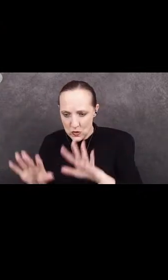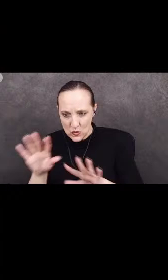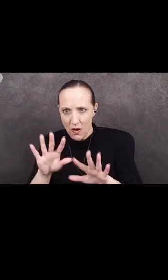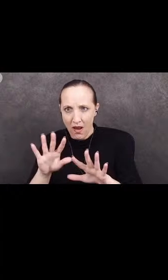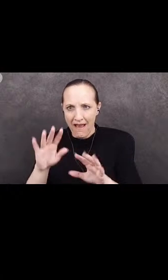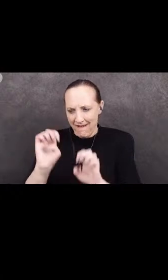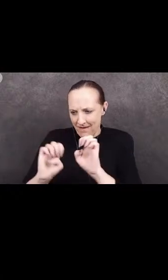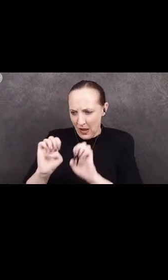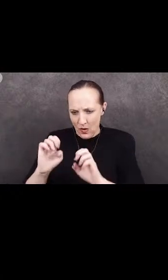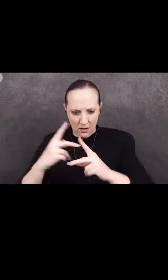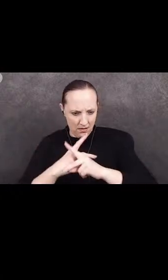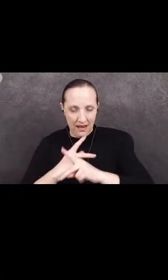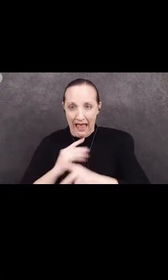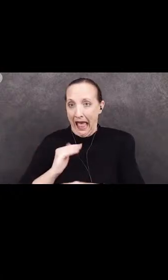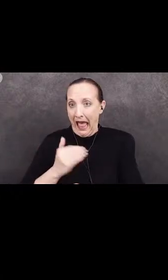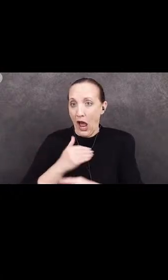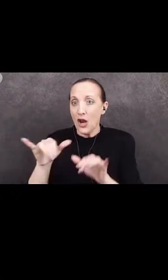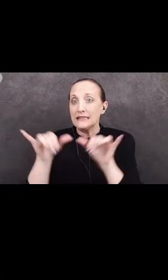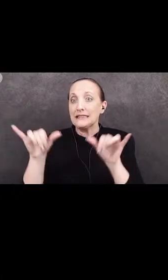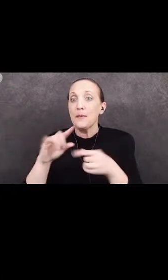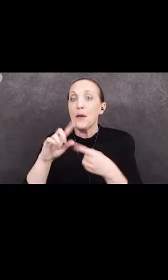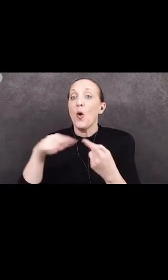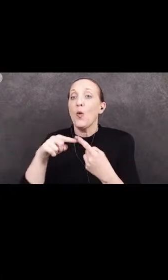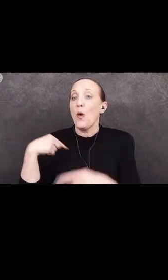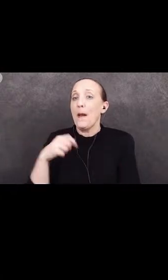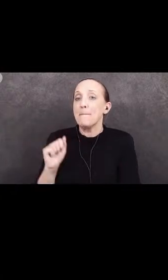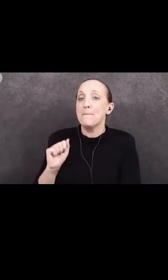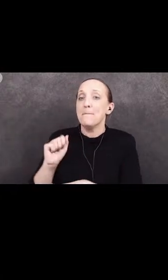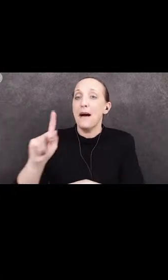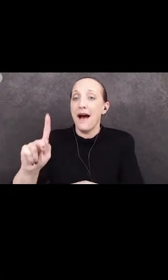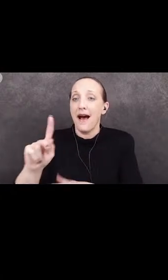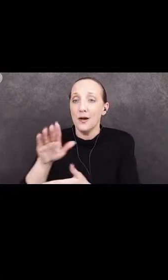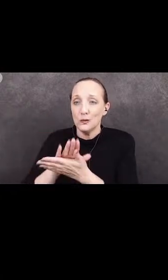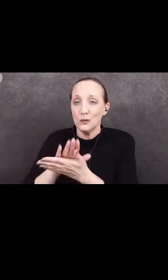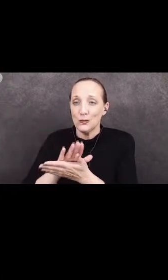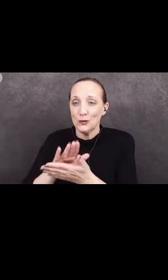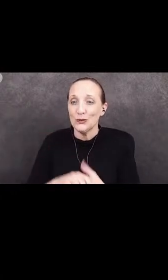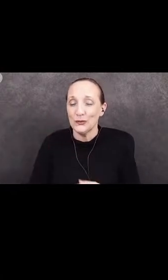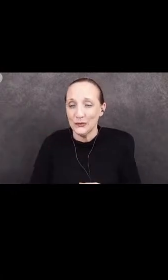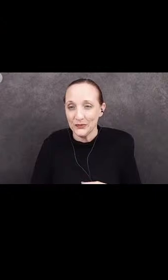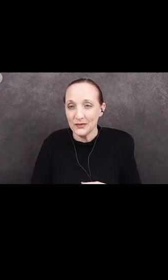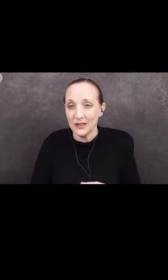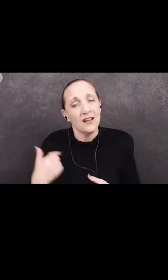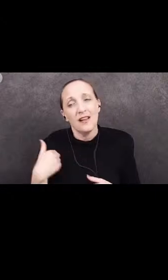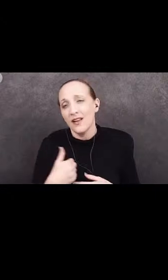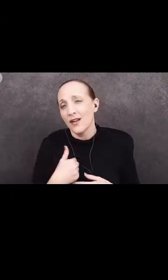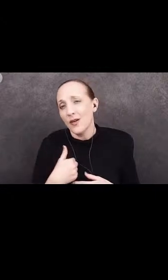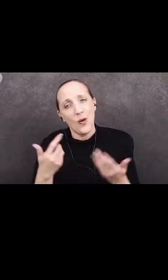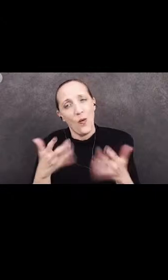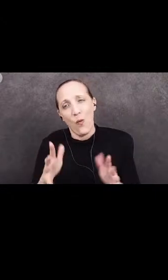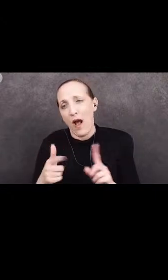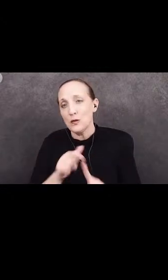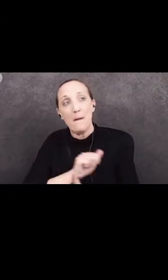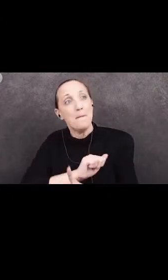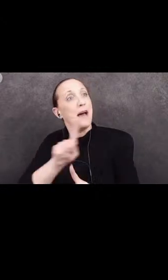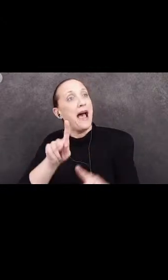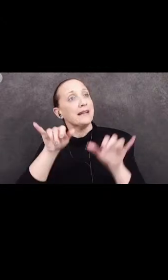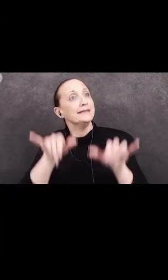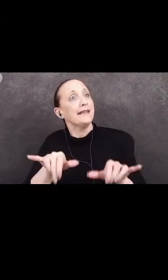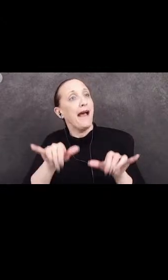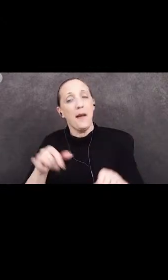what our system will be when we return to school. We do not want to go back to the way things were.